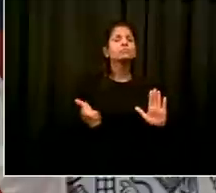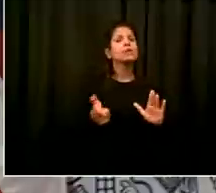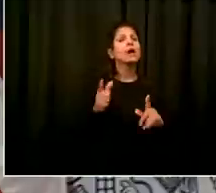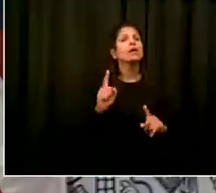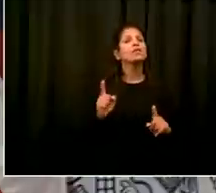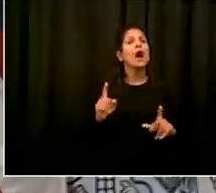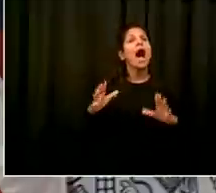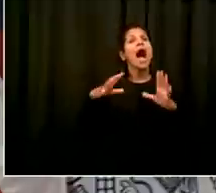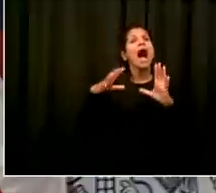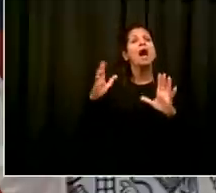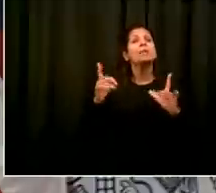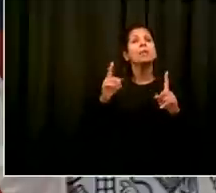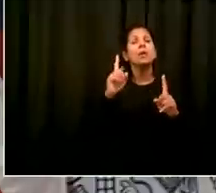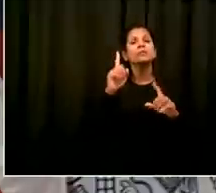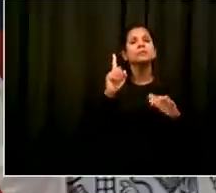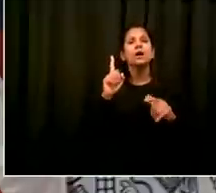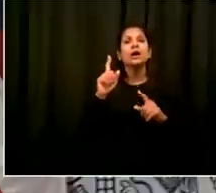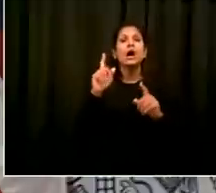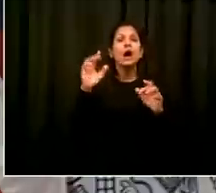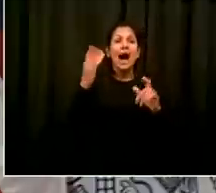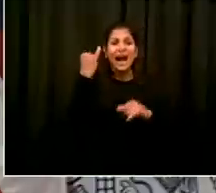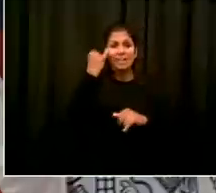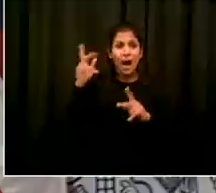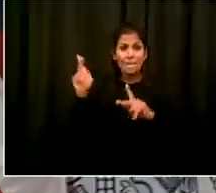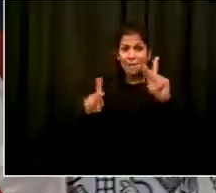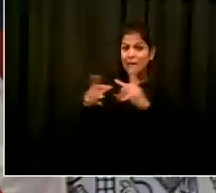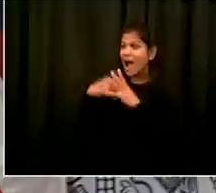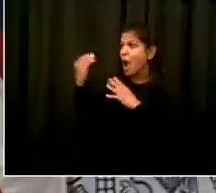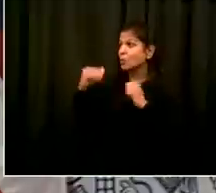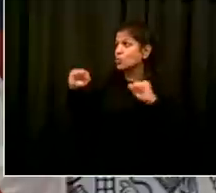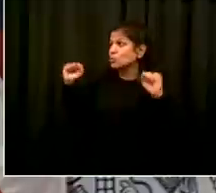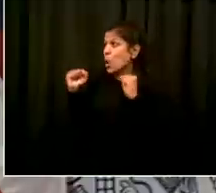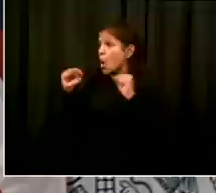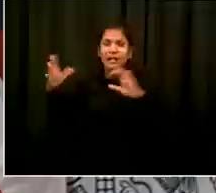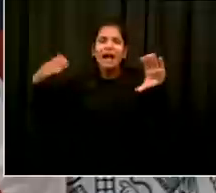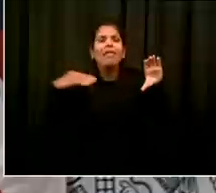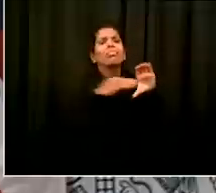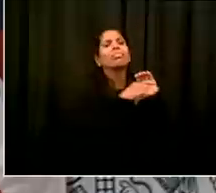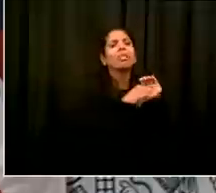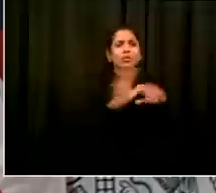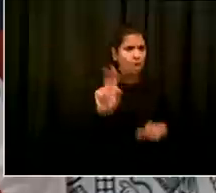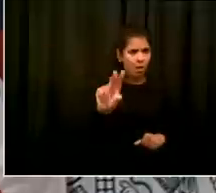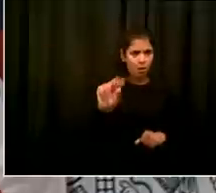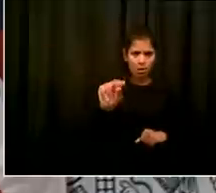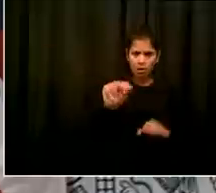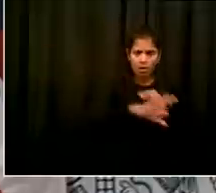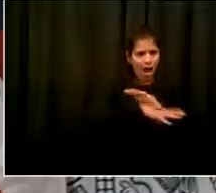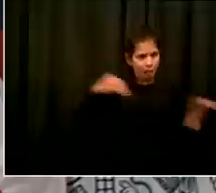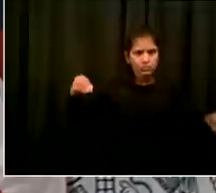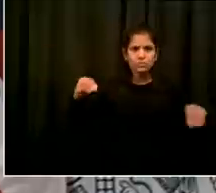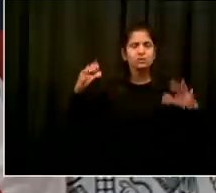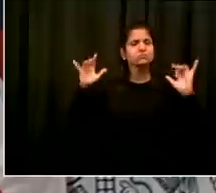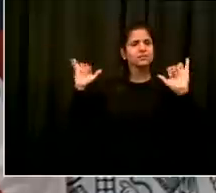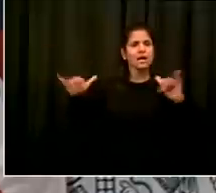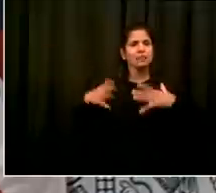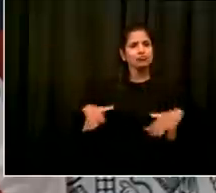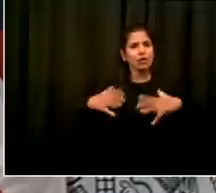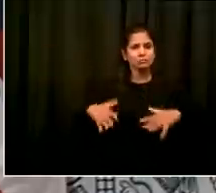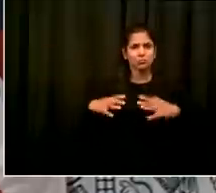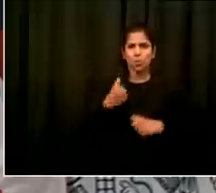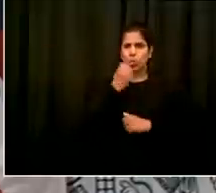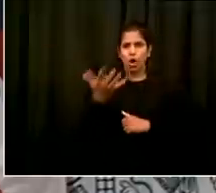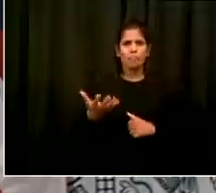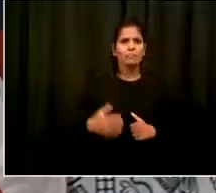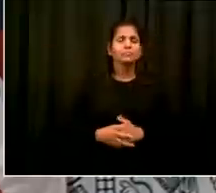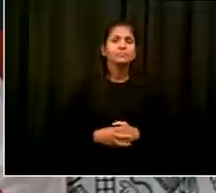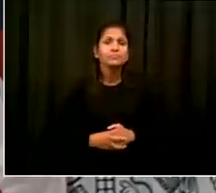success and here to talk about what we're going to do to continue that success and how we're going to really delve deep into communities to help make